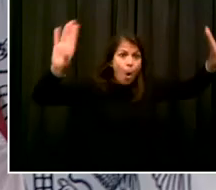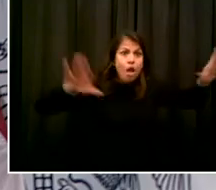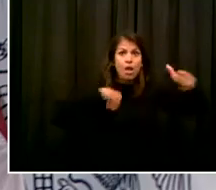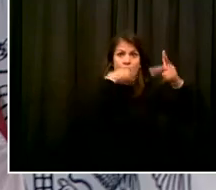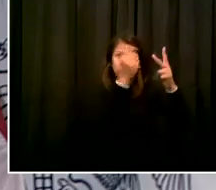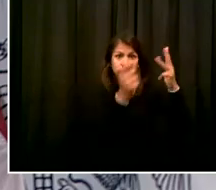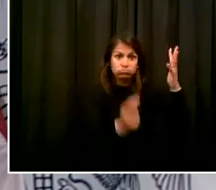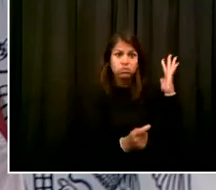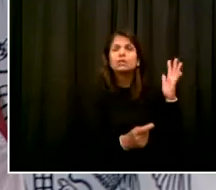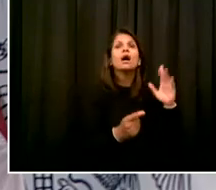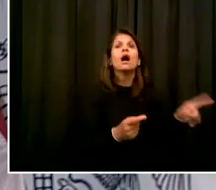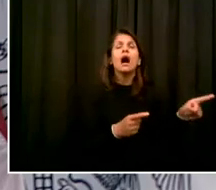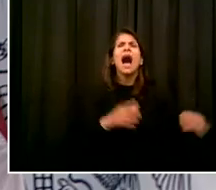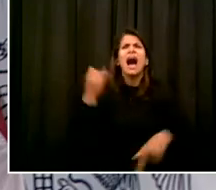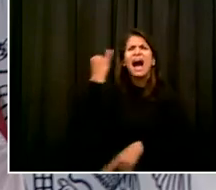Katie.